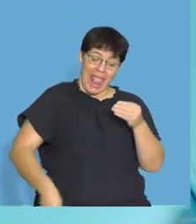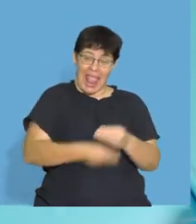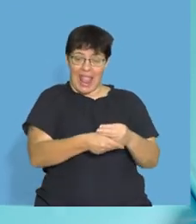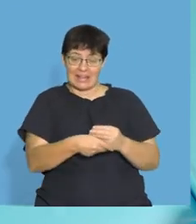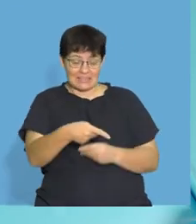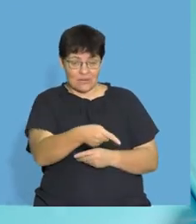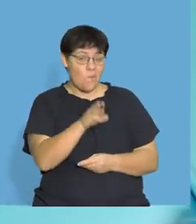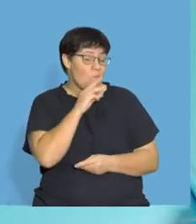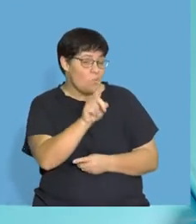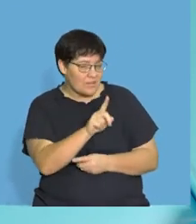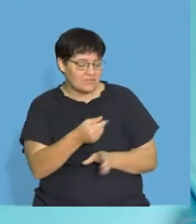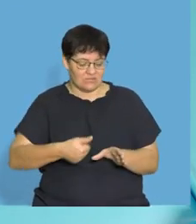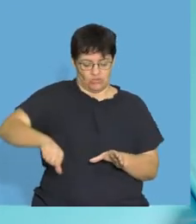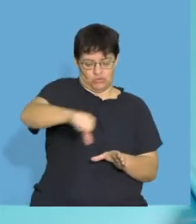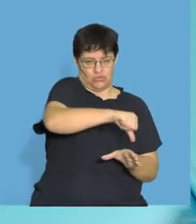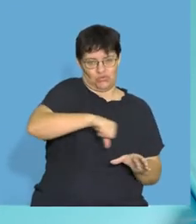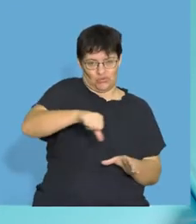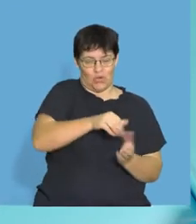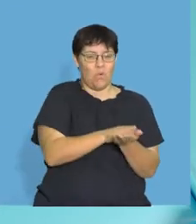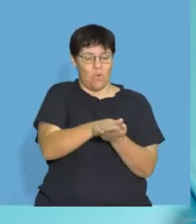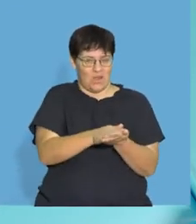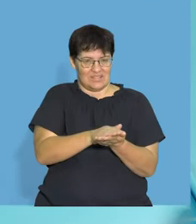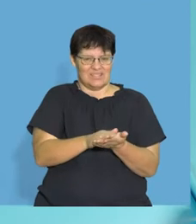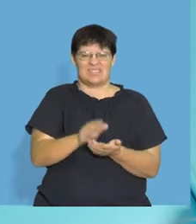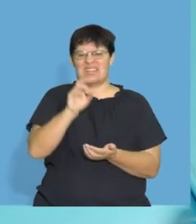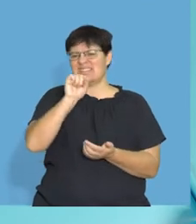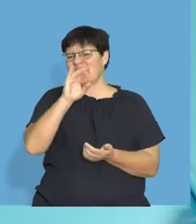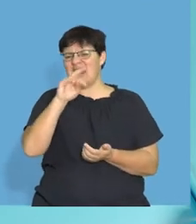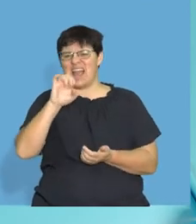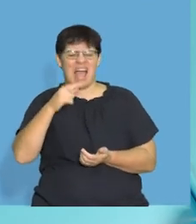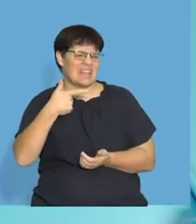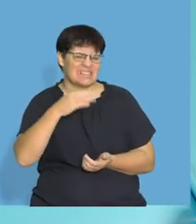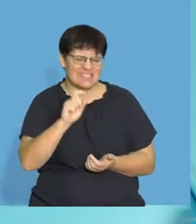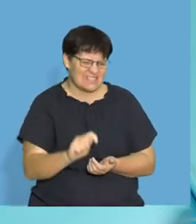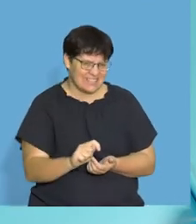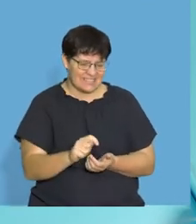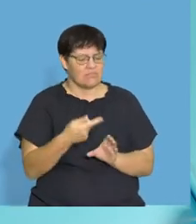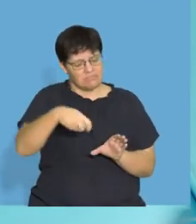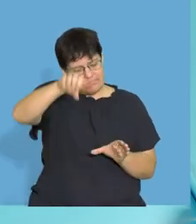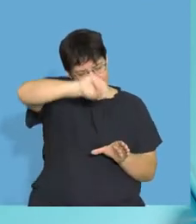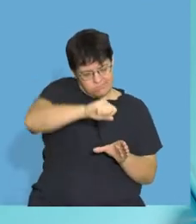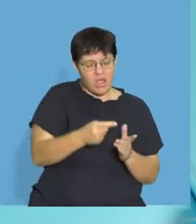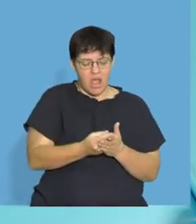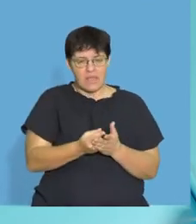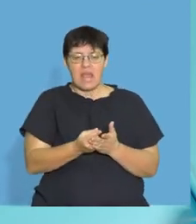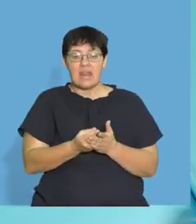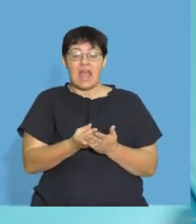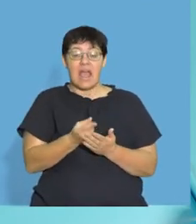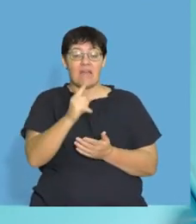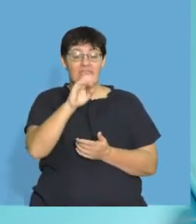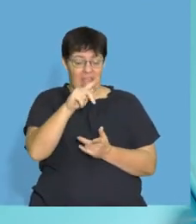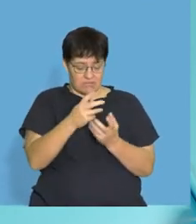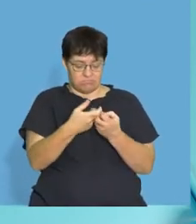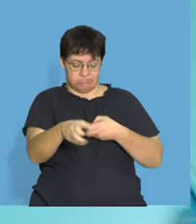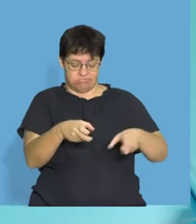in the water. You need to have dishwashing liquid, all right? Some like dishwashing liquid that actually breaks the fat